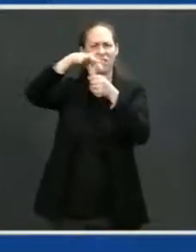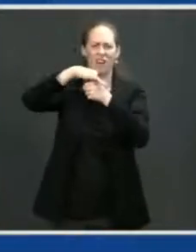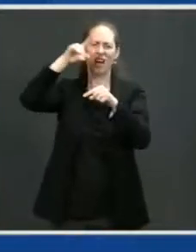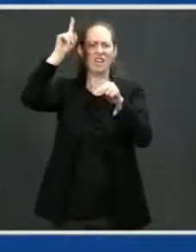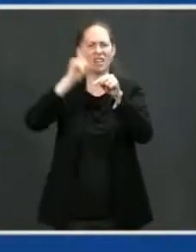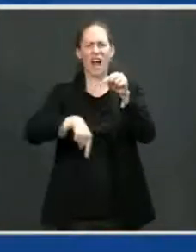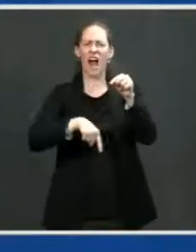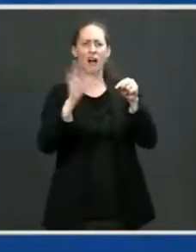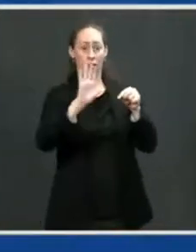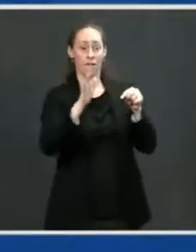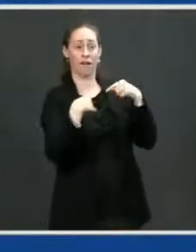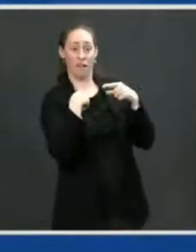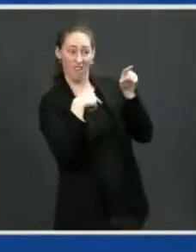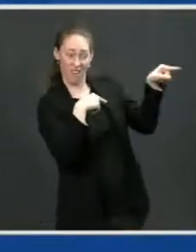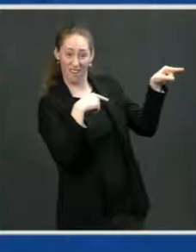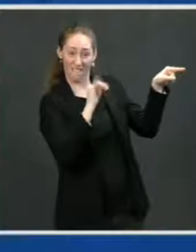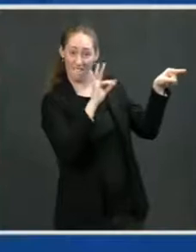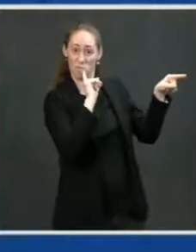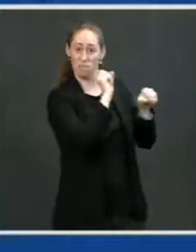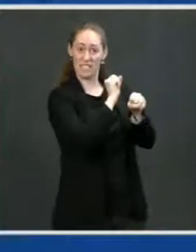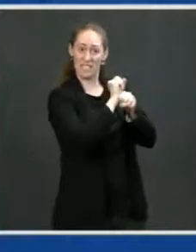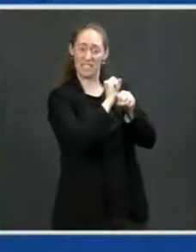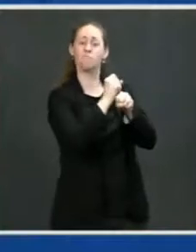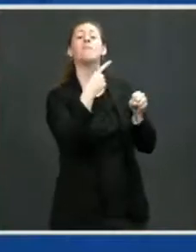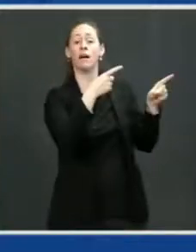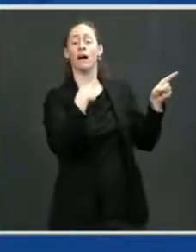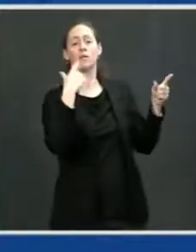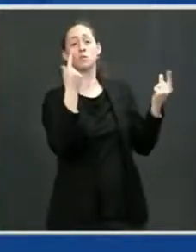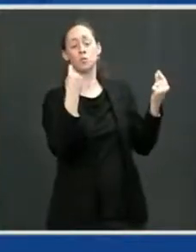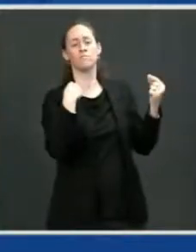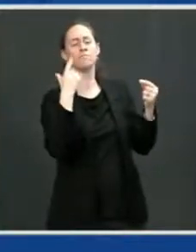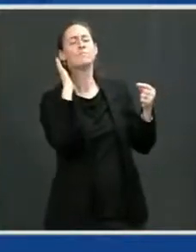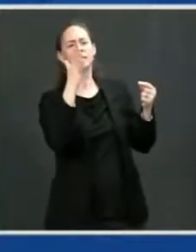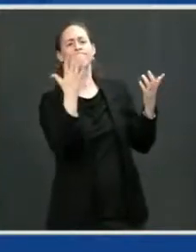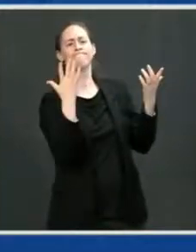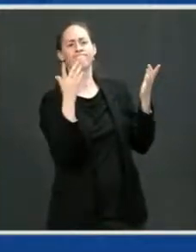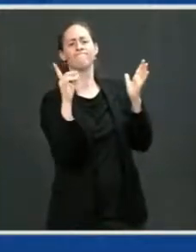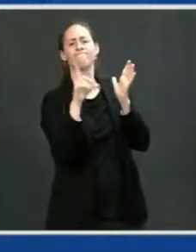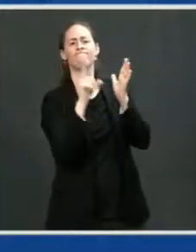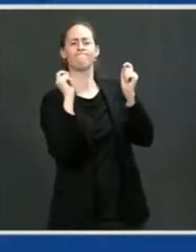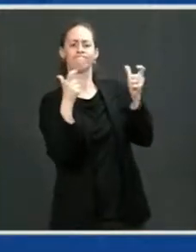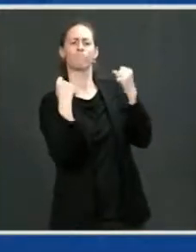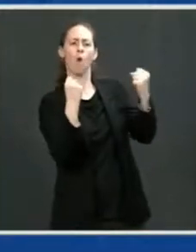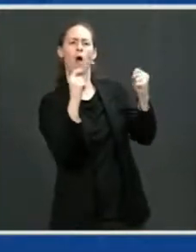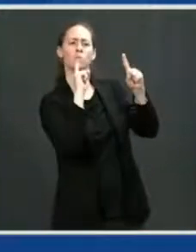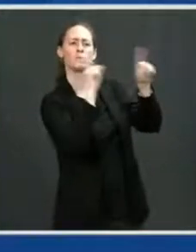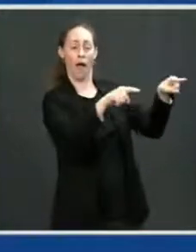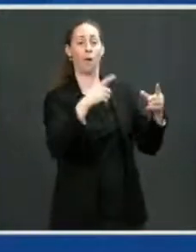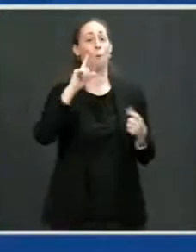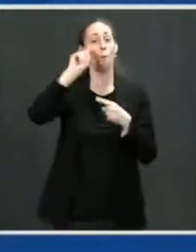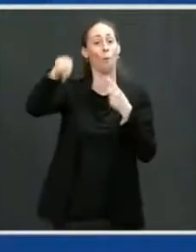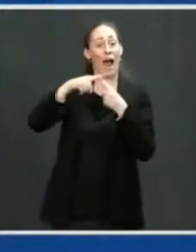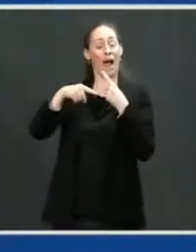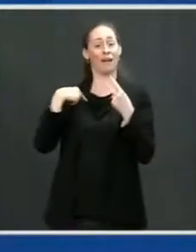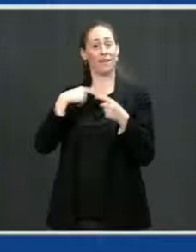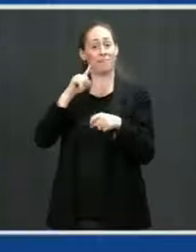elections, that I would, I'd respond. Later, during the transition, as we learned more about the SolarWinds